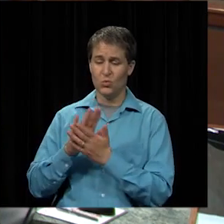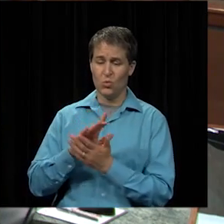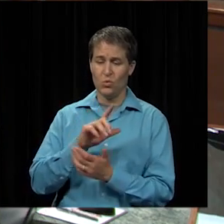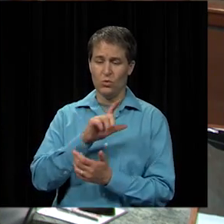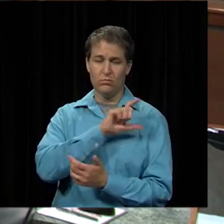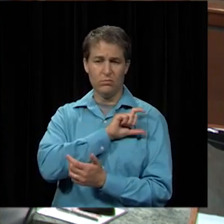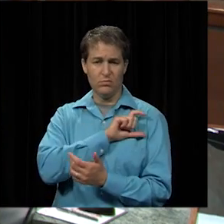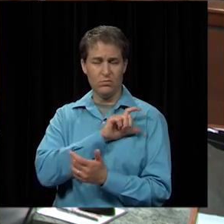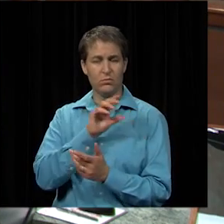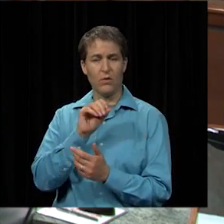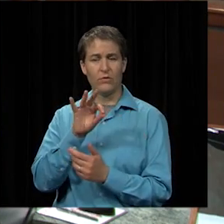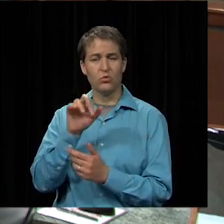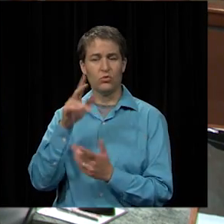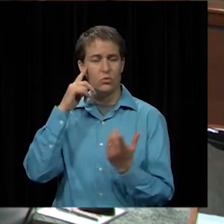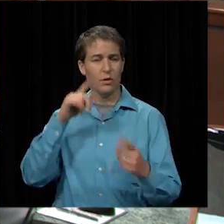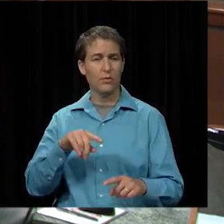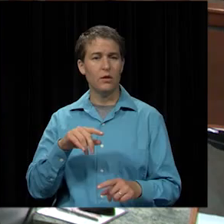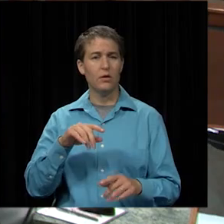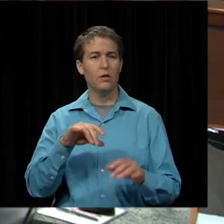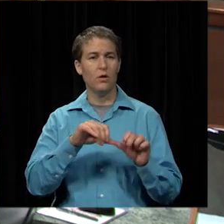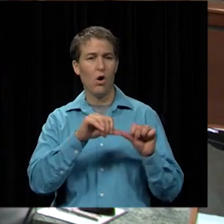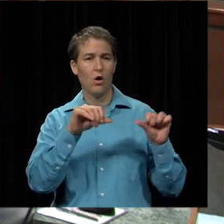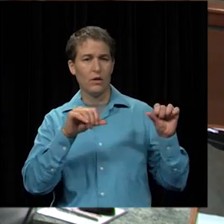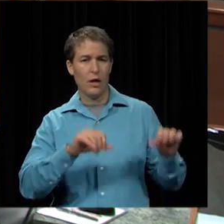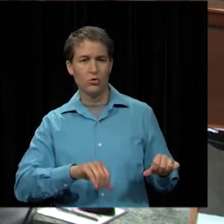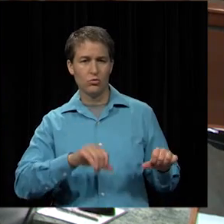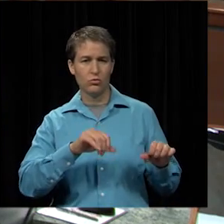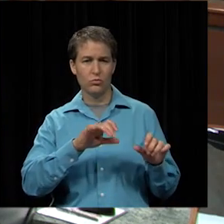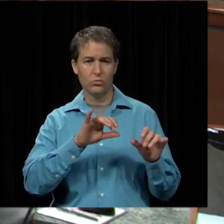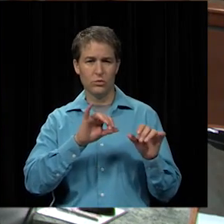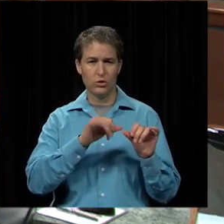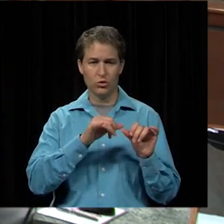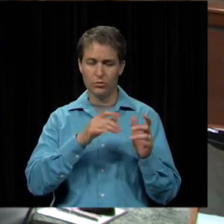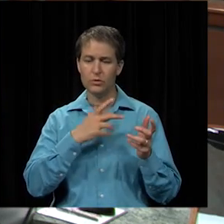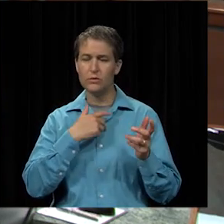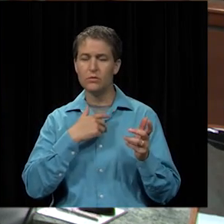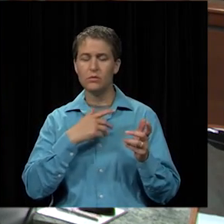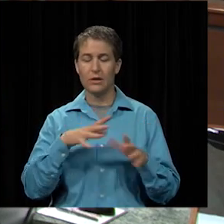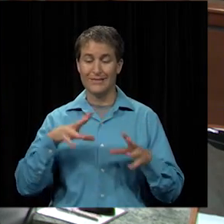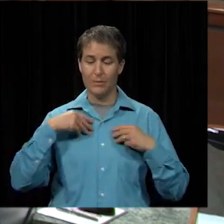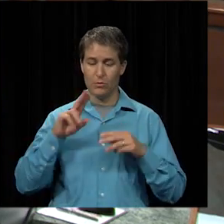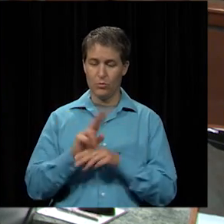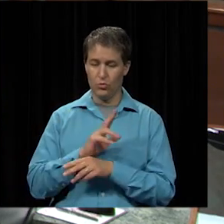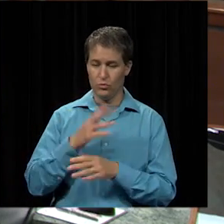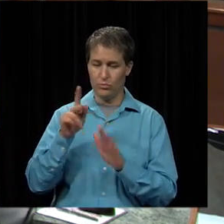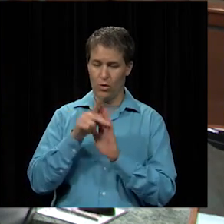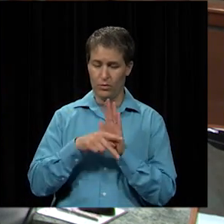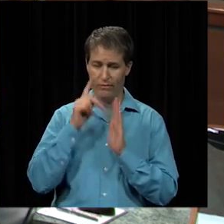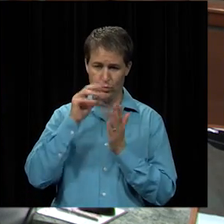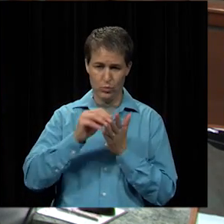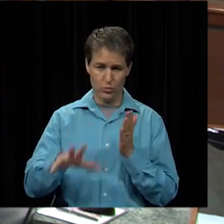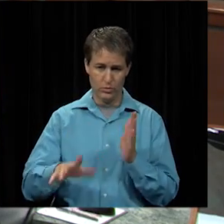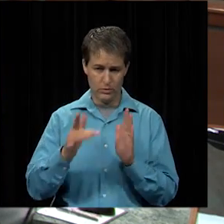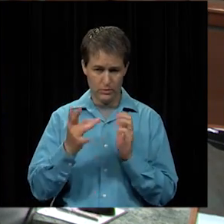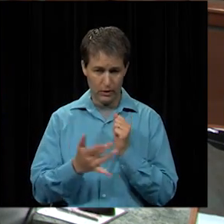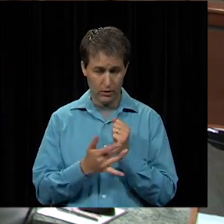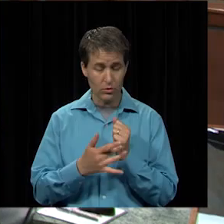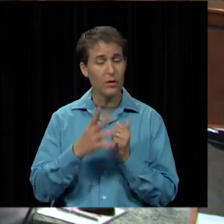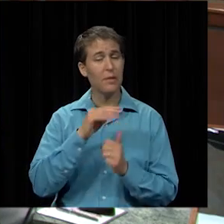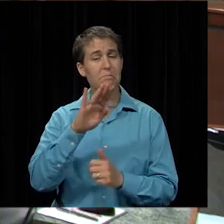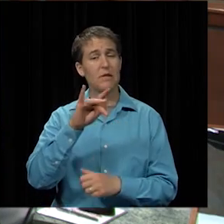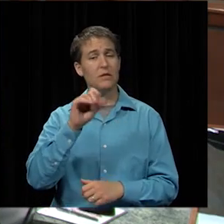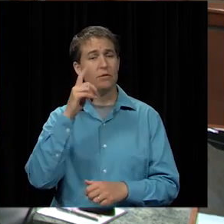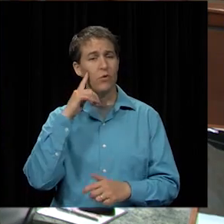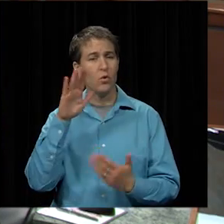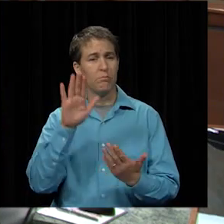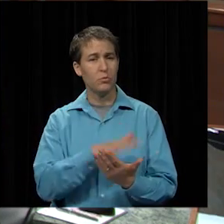Architectural Engineering Proposal, Accepted Use Policy, Acceptable Use Policy for Students in Technology, and bids for musical